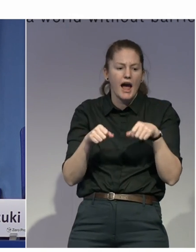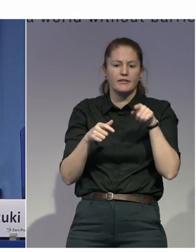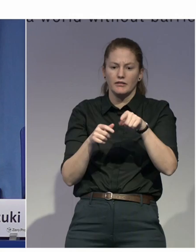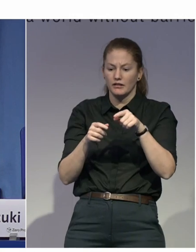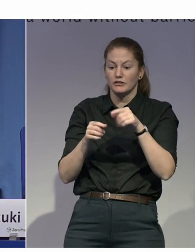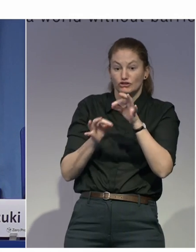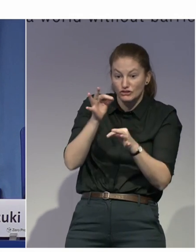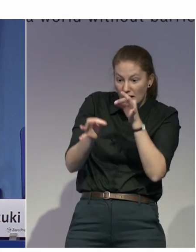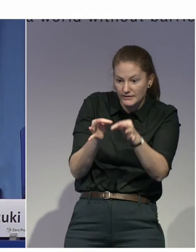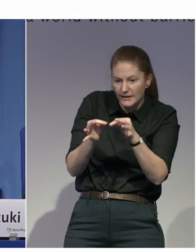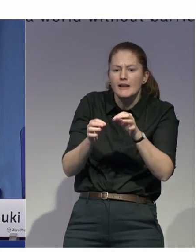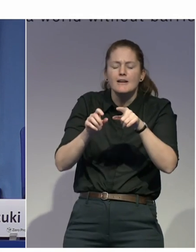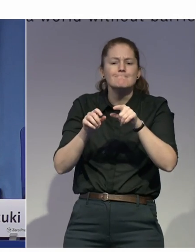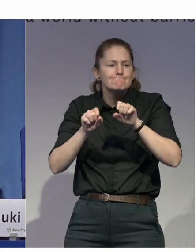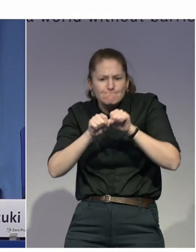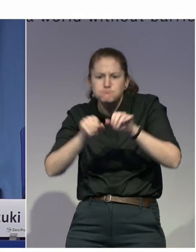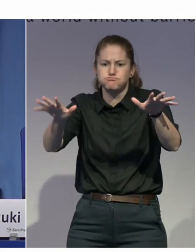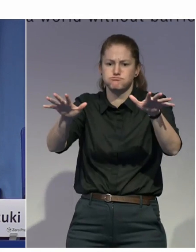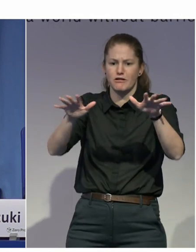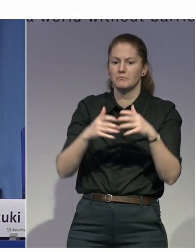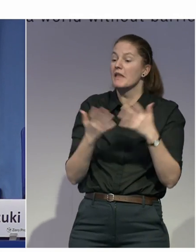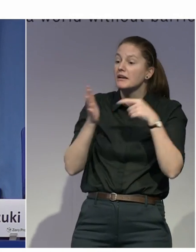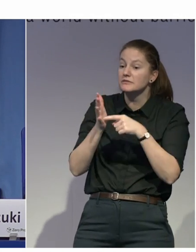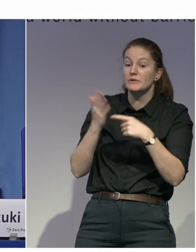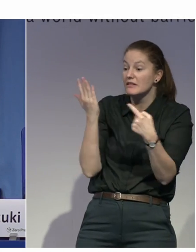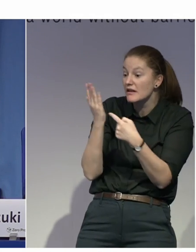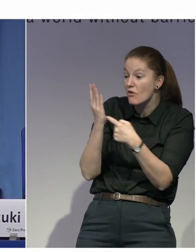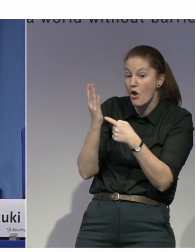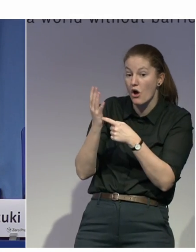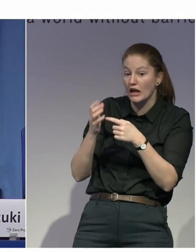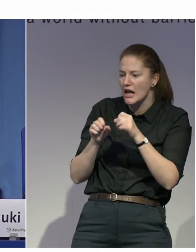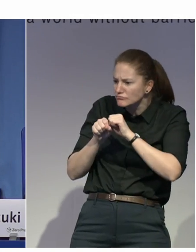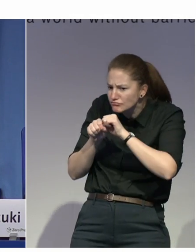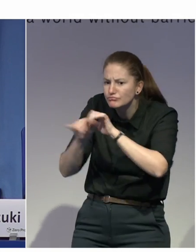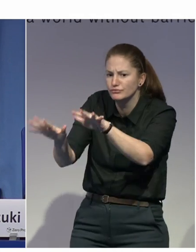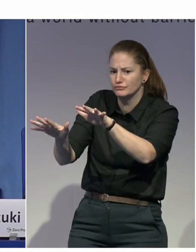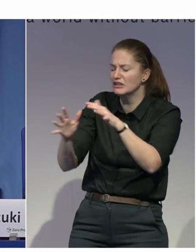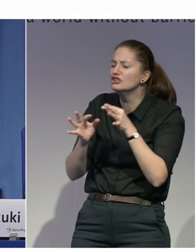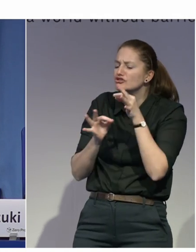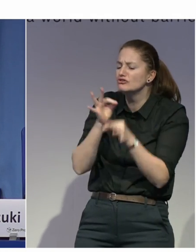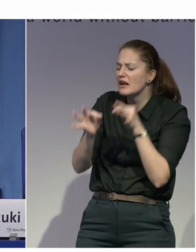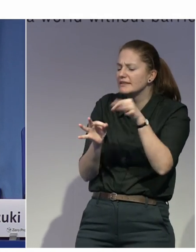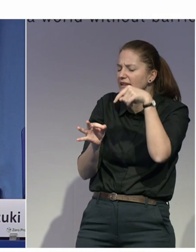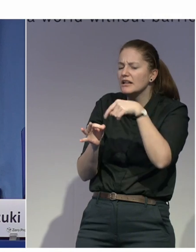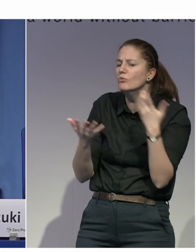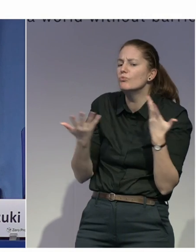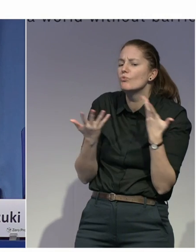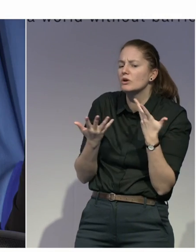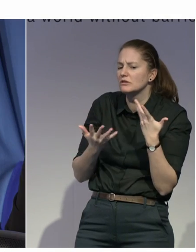that may be, what are some of those strategies that you're doing? Francesca, do you want to start? Yes, we